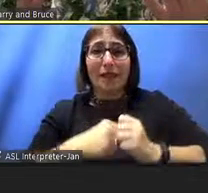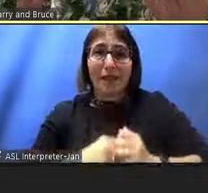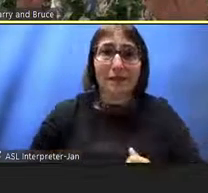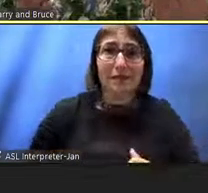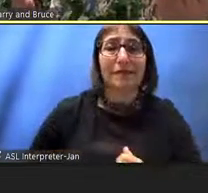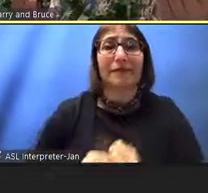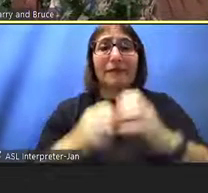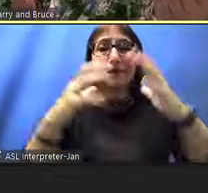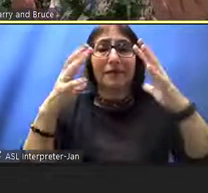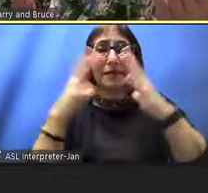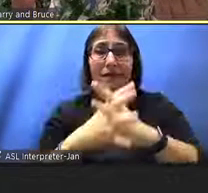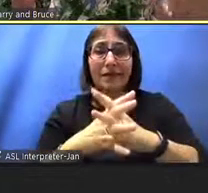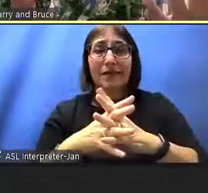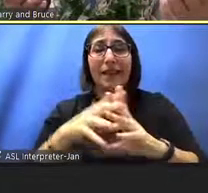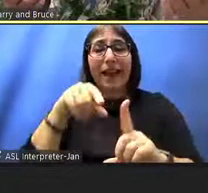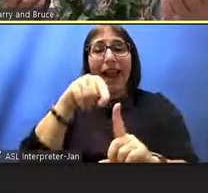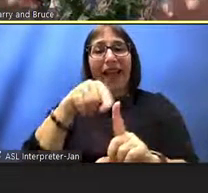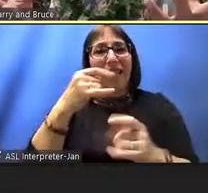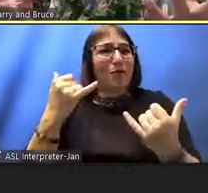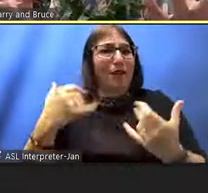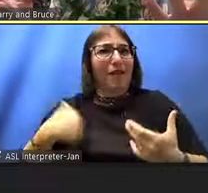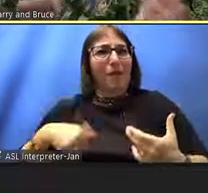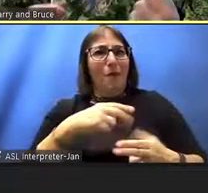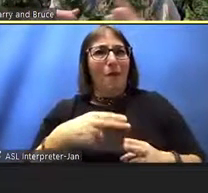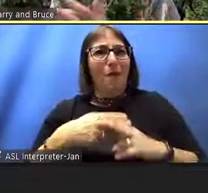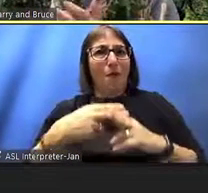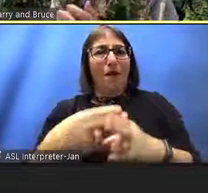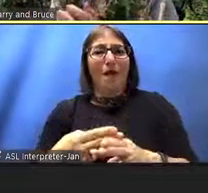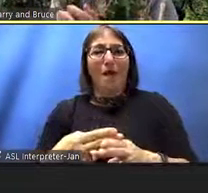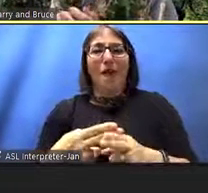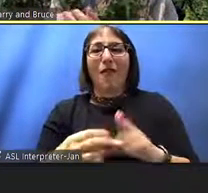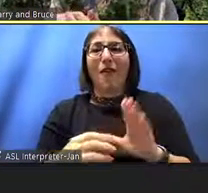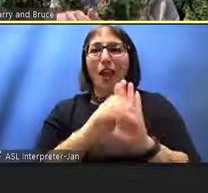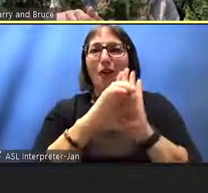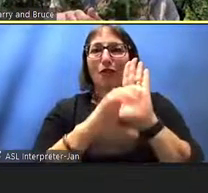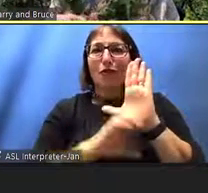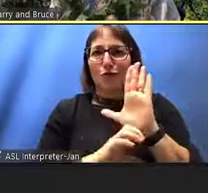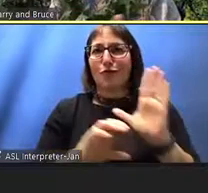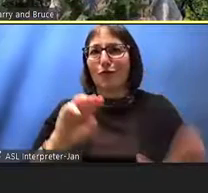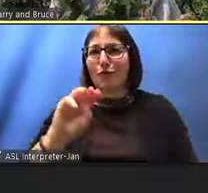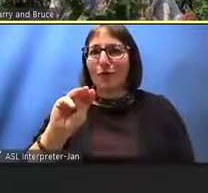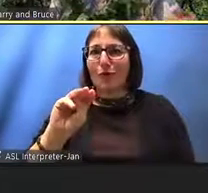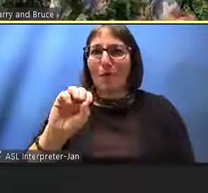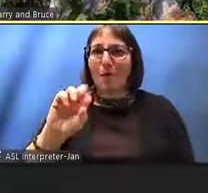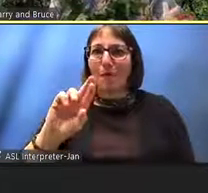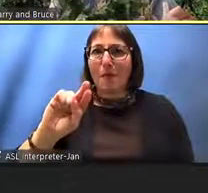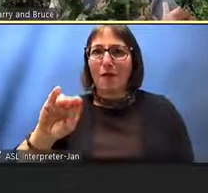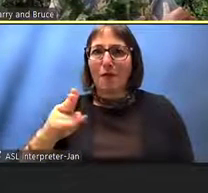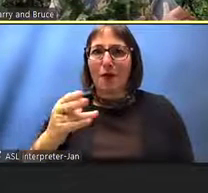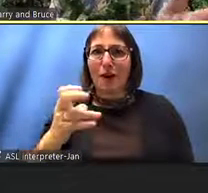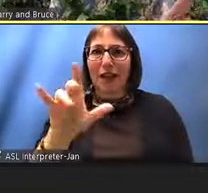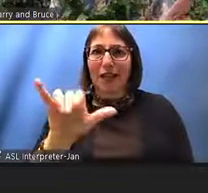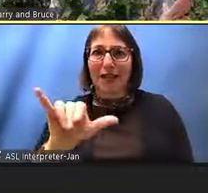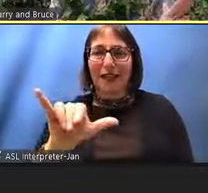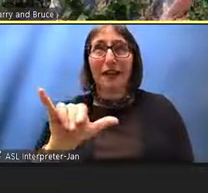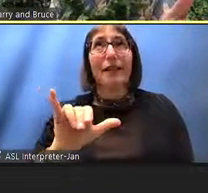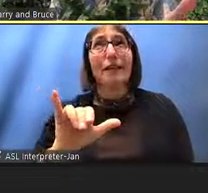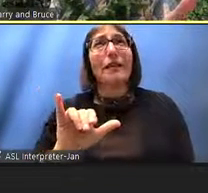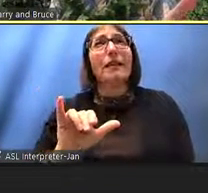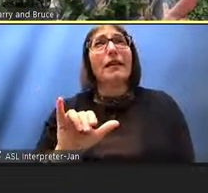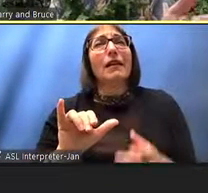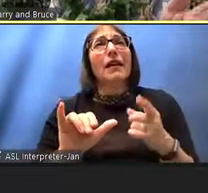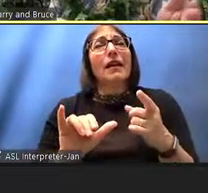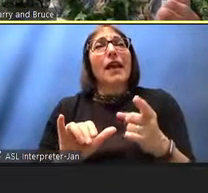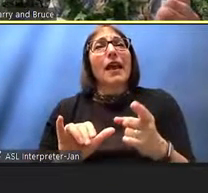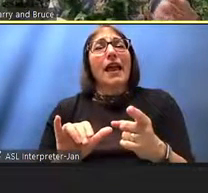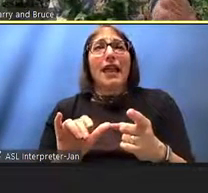a what we would call a constitutional monarchy which occurred uh quite soon with